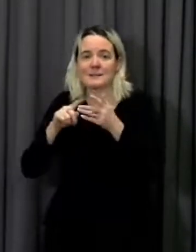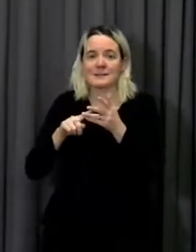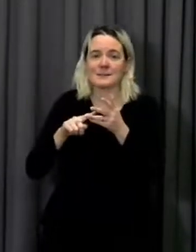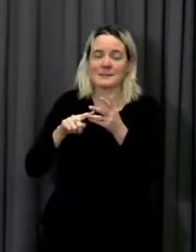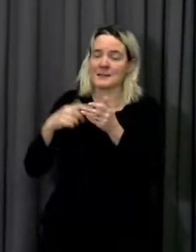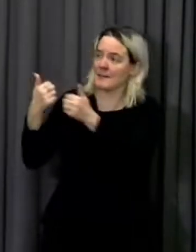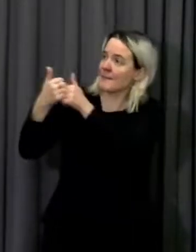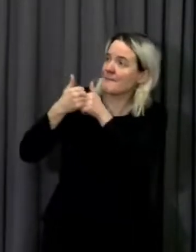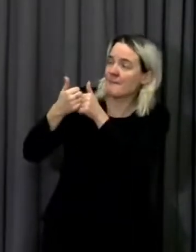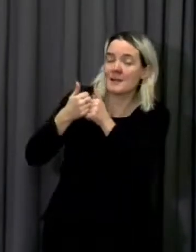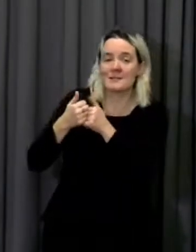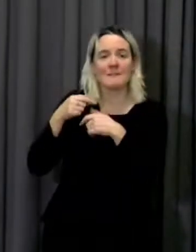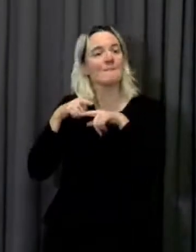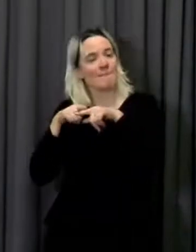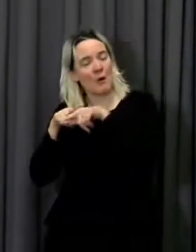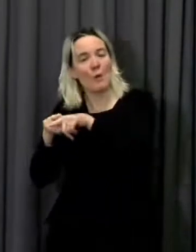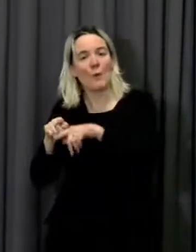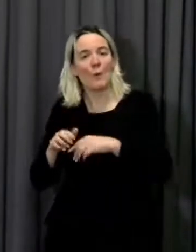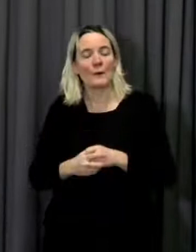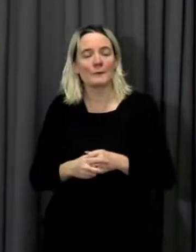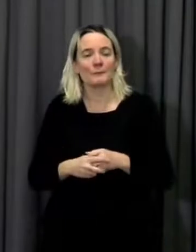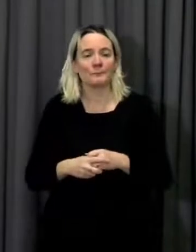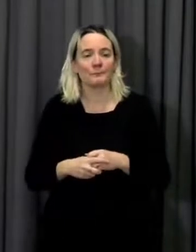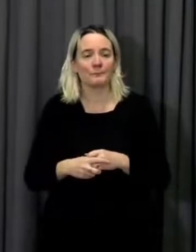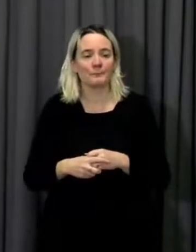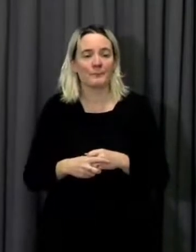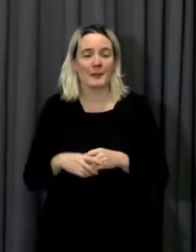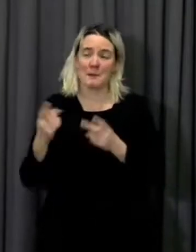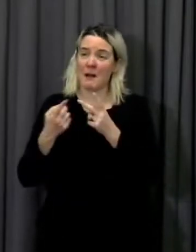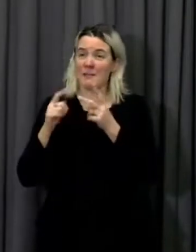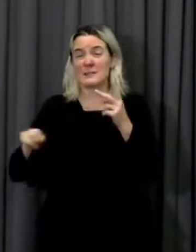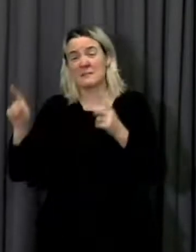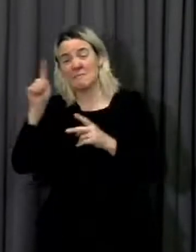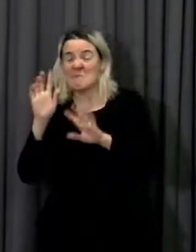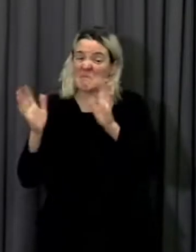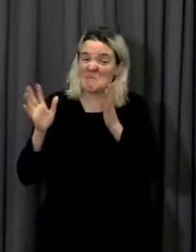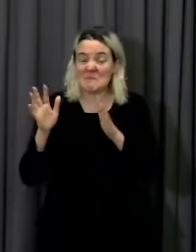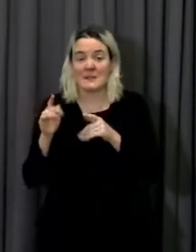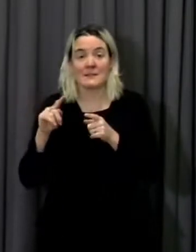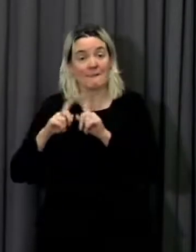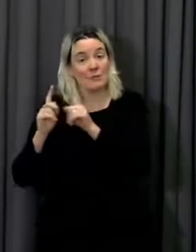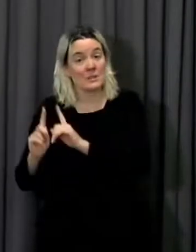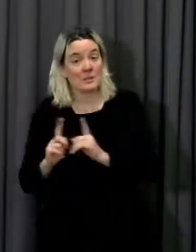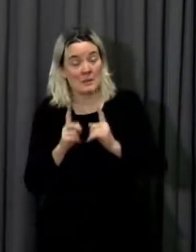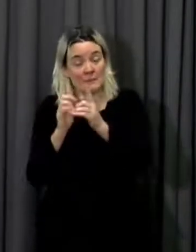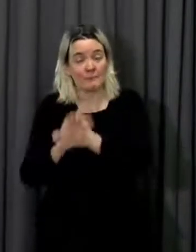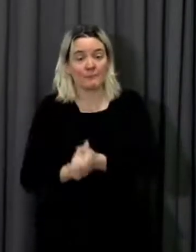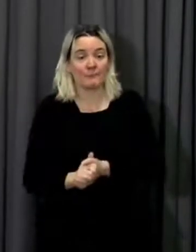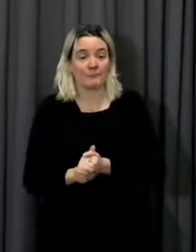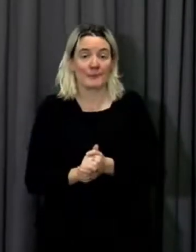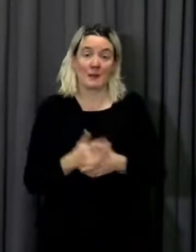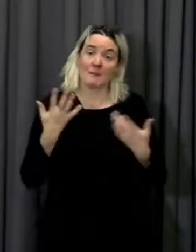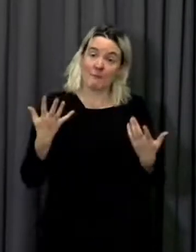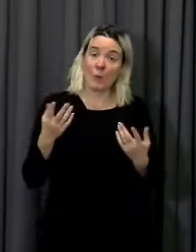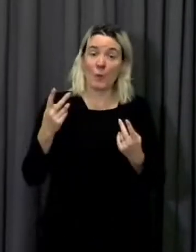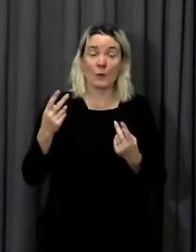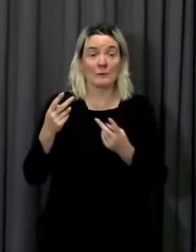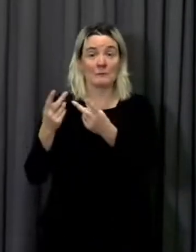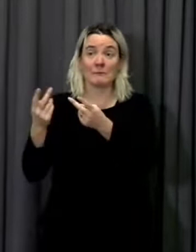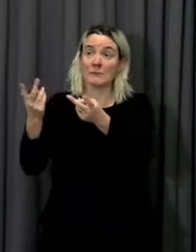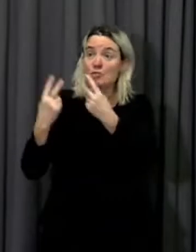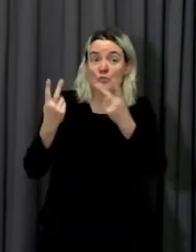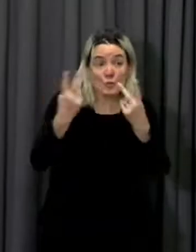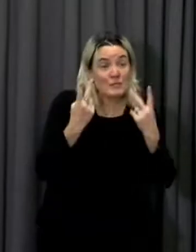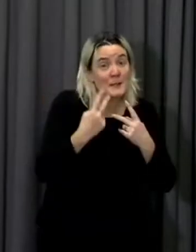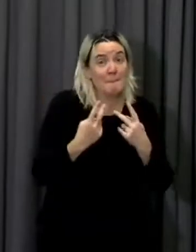in the UK. But of course, in particular, when it comes to tourism, then ideally, we need to be seeing